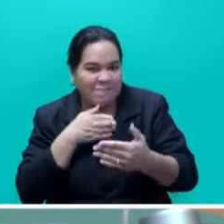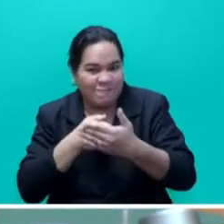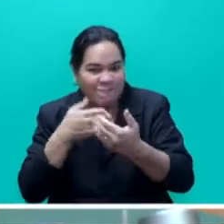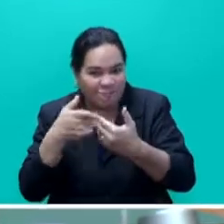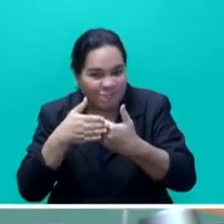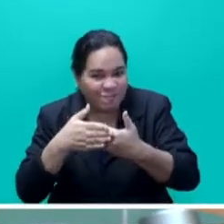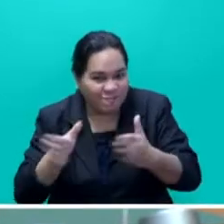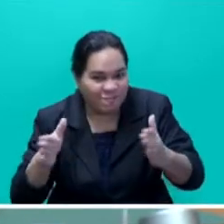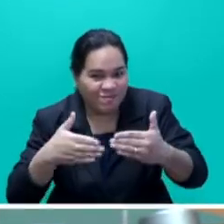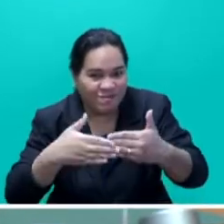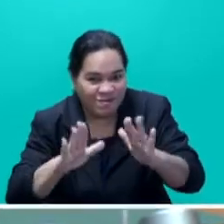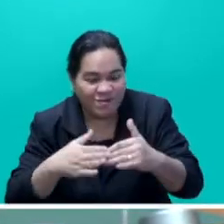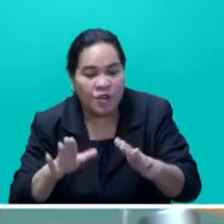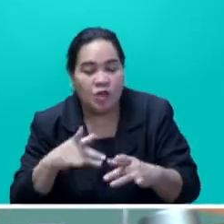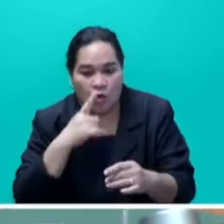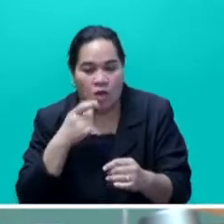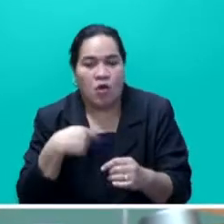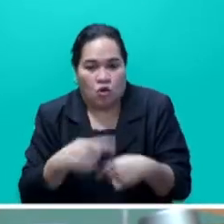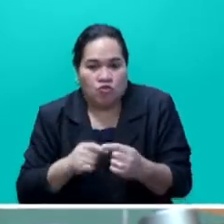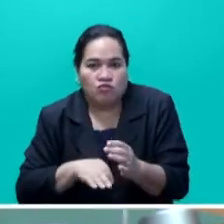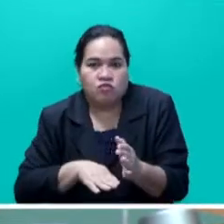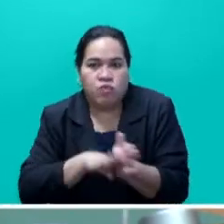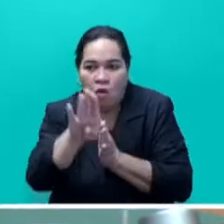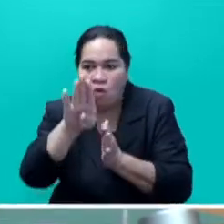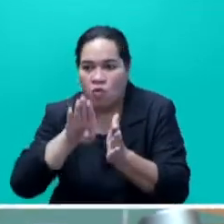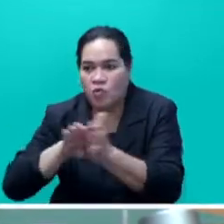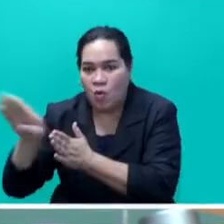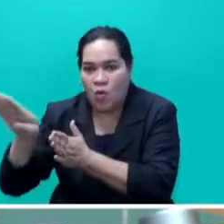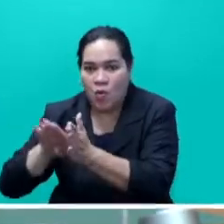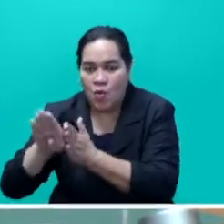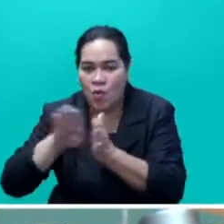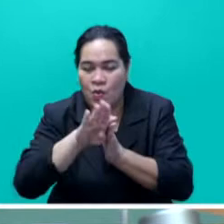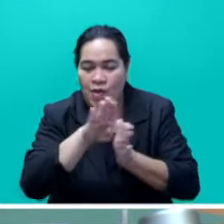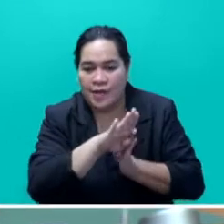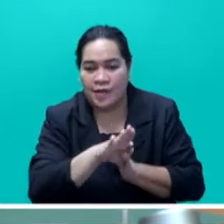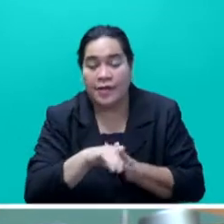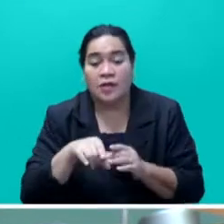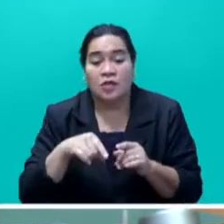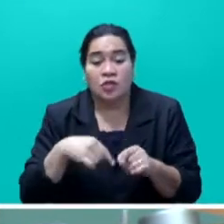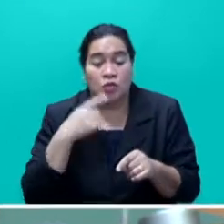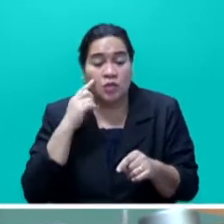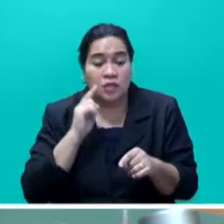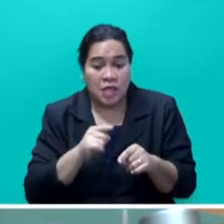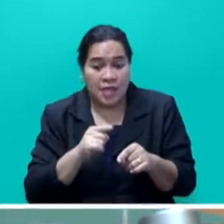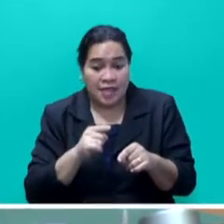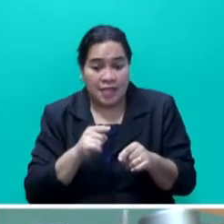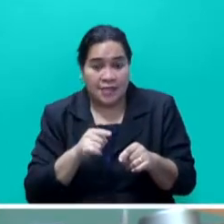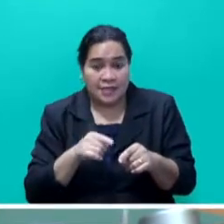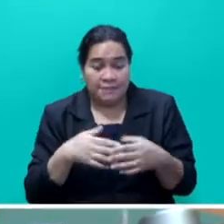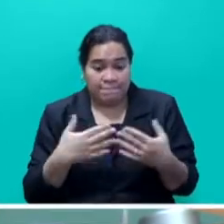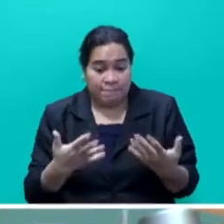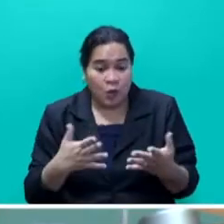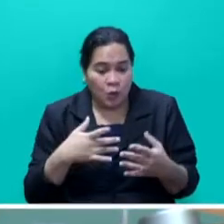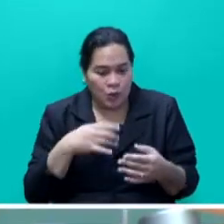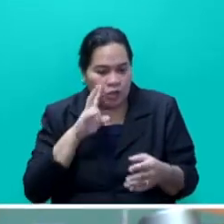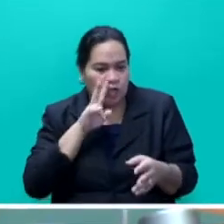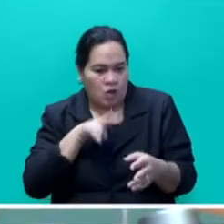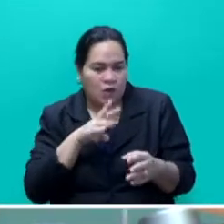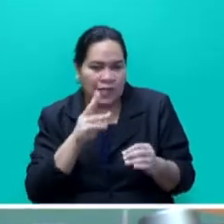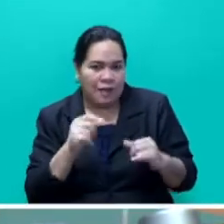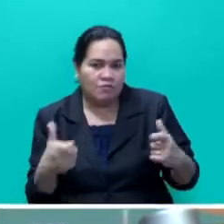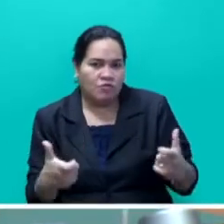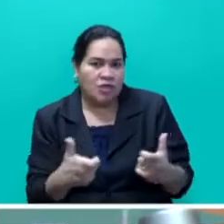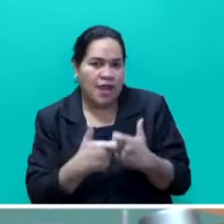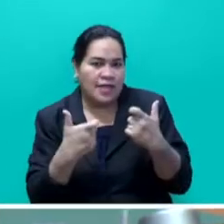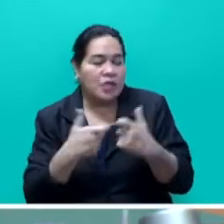growth unleashed. Mr Speaker Sayer, in this round of resource allocation, we noted the following constraints that